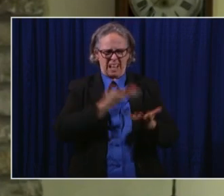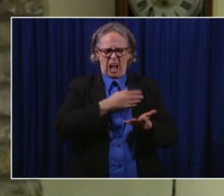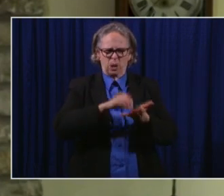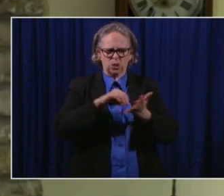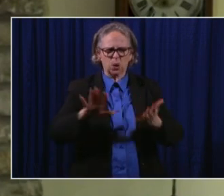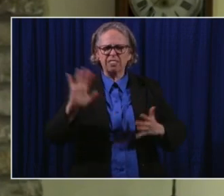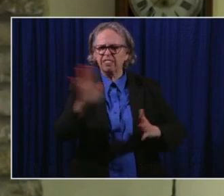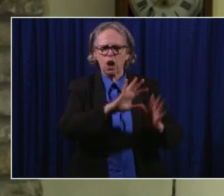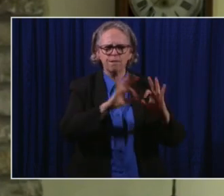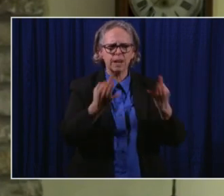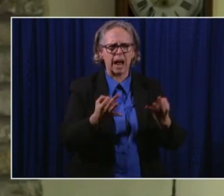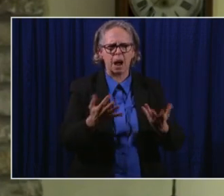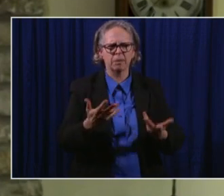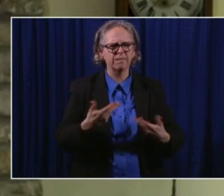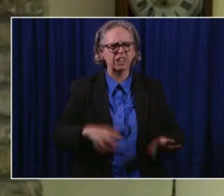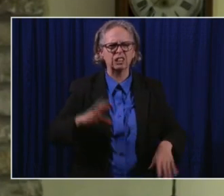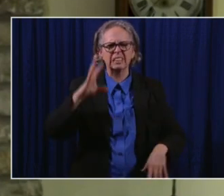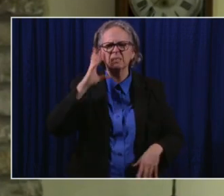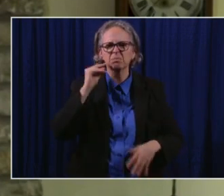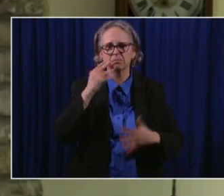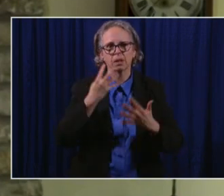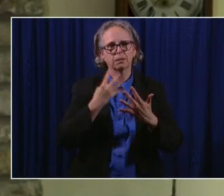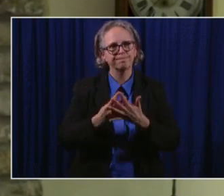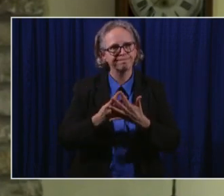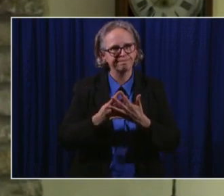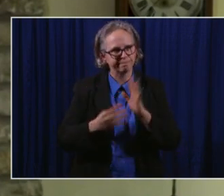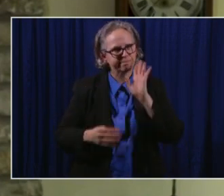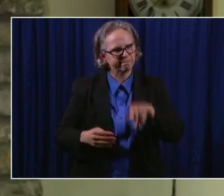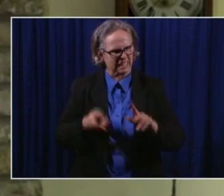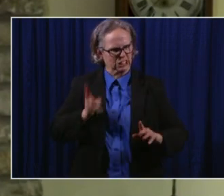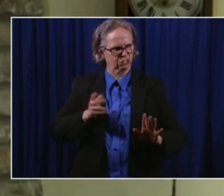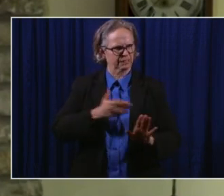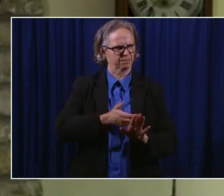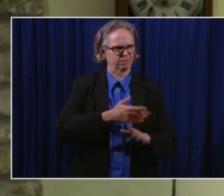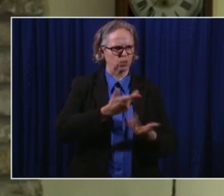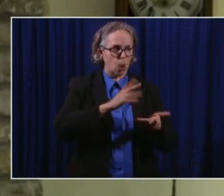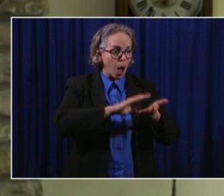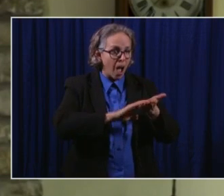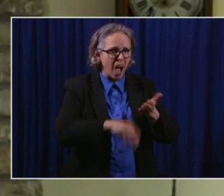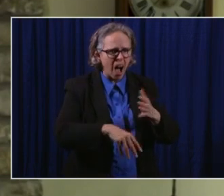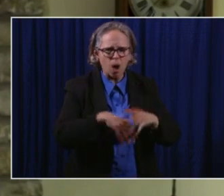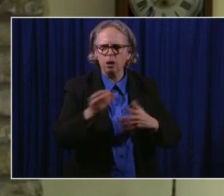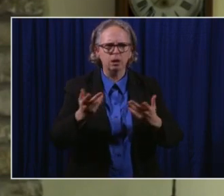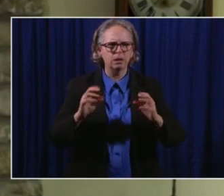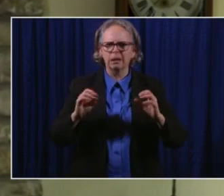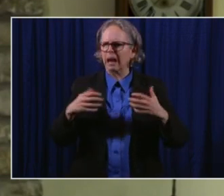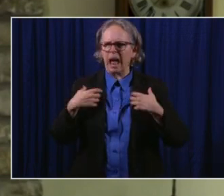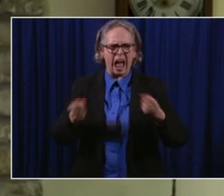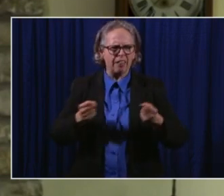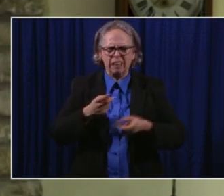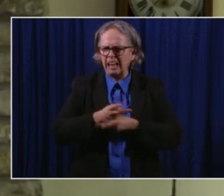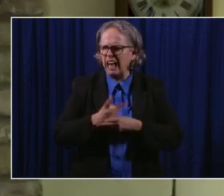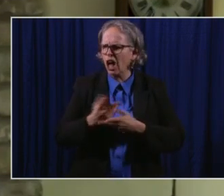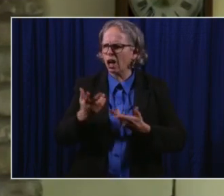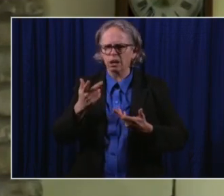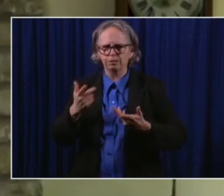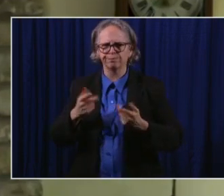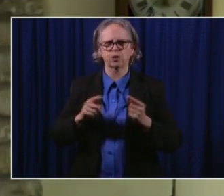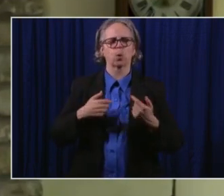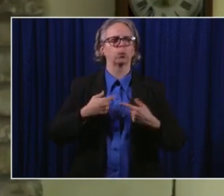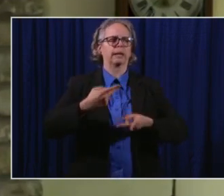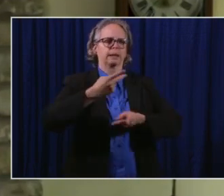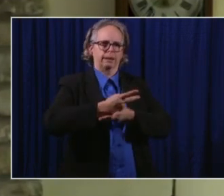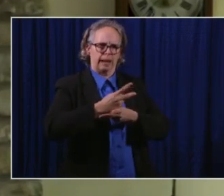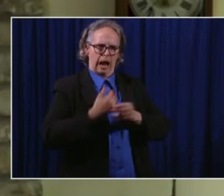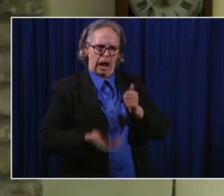incarcerated. So when they come out, they don't have the opportunity for that health care as well. So we're going to provide it for them as well. Well, I think that's really